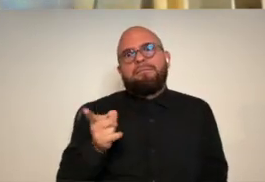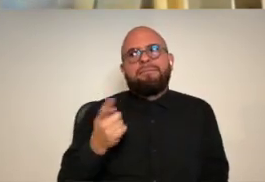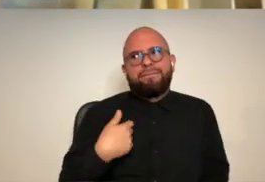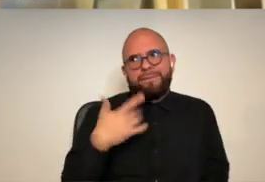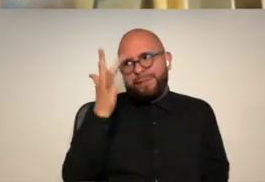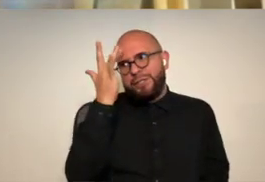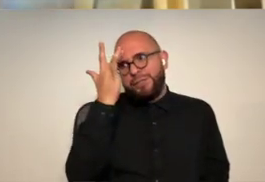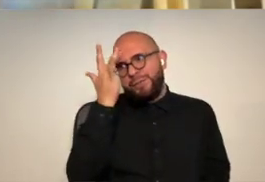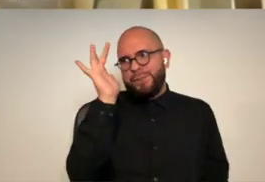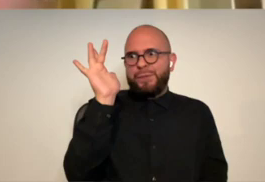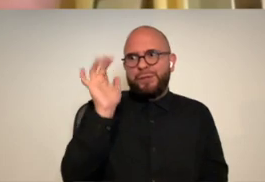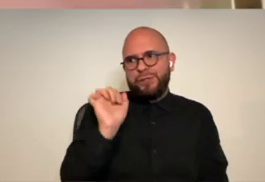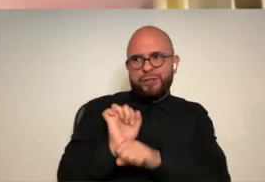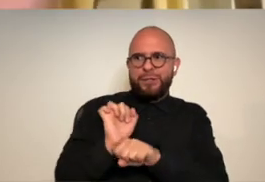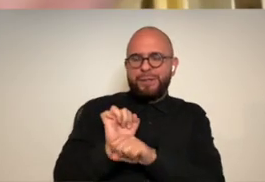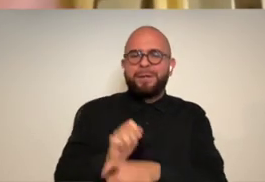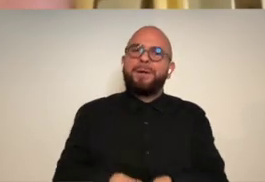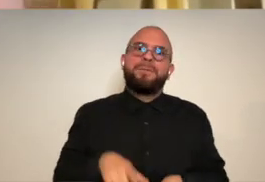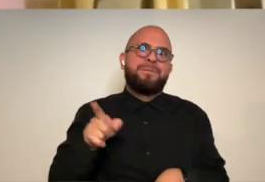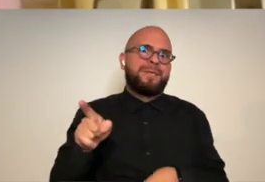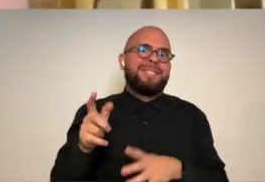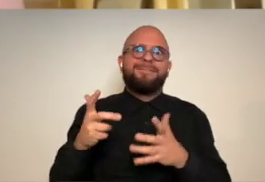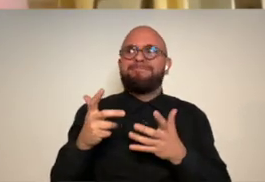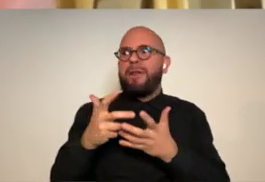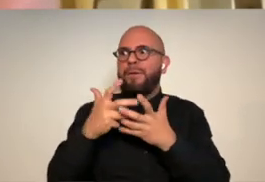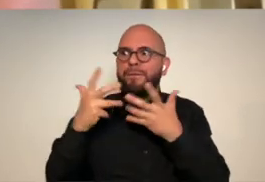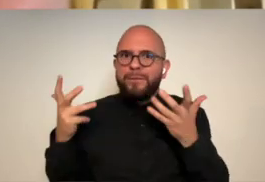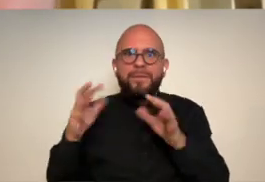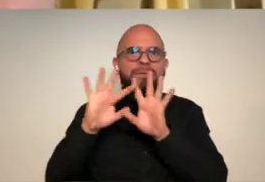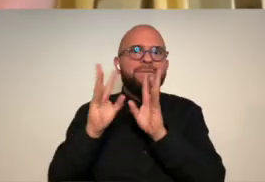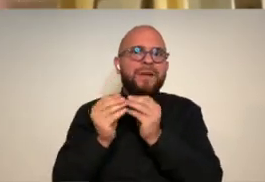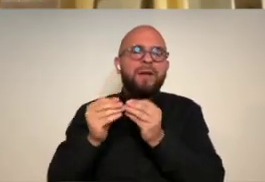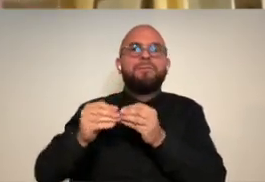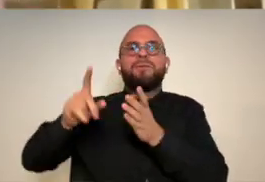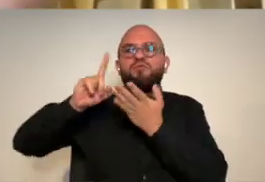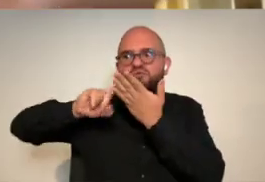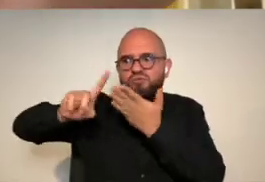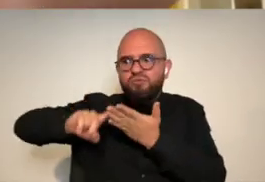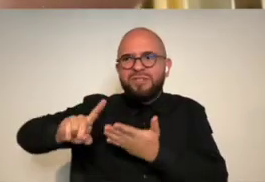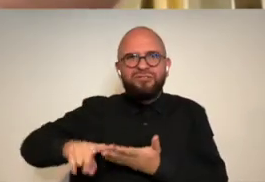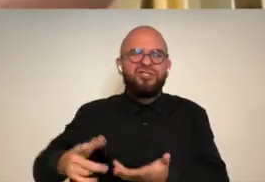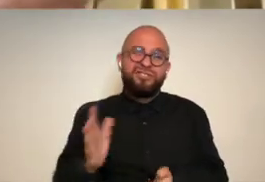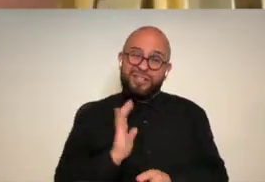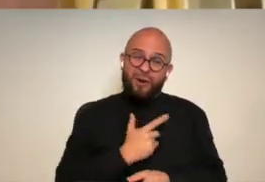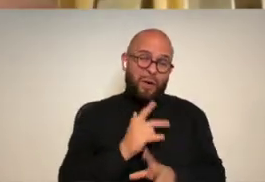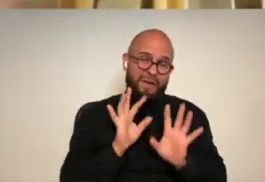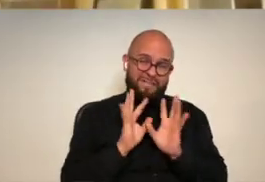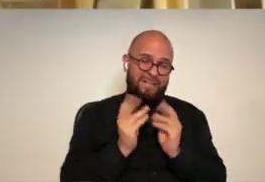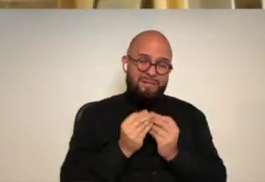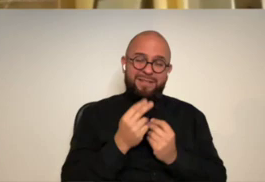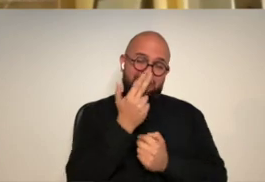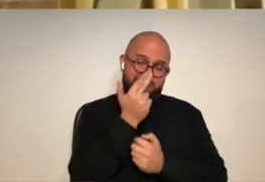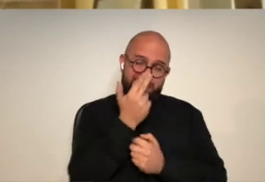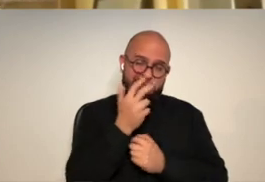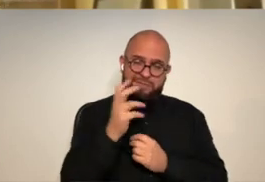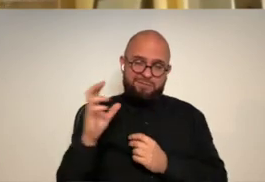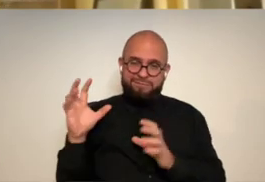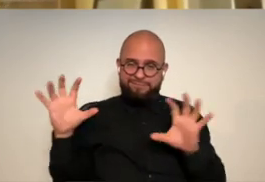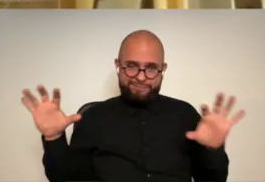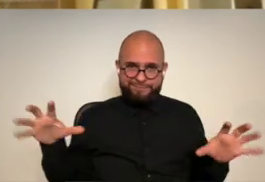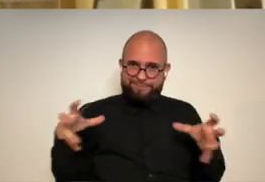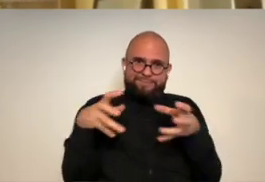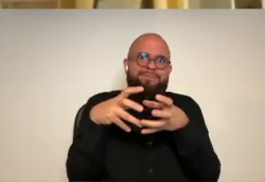our side of her her big smart smarty pants job she's been doing a lot of our family research and we have a very funny